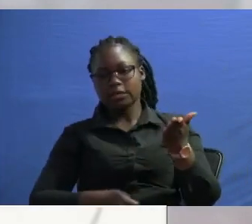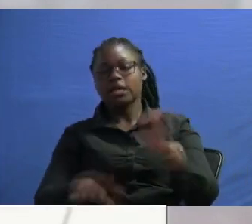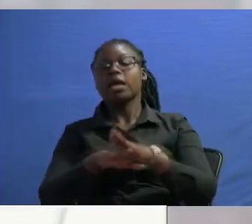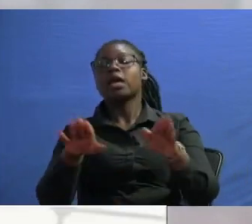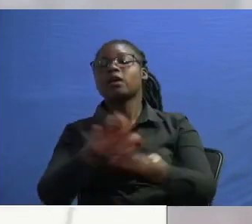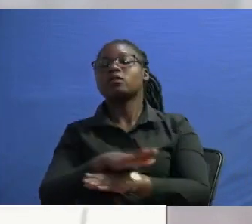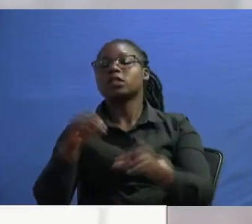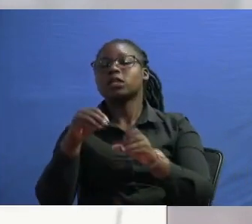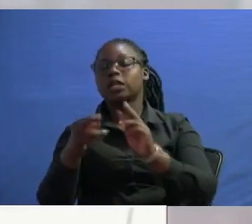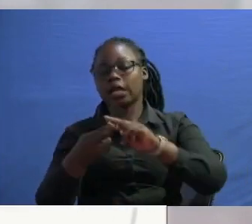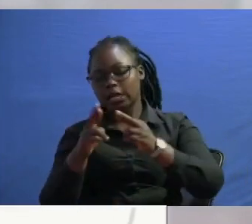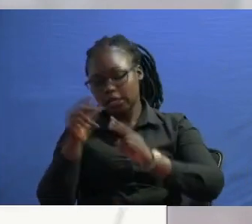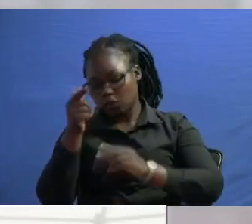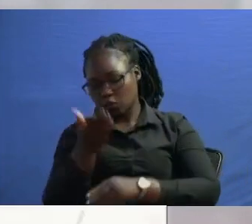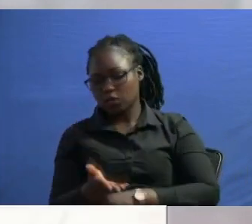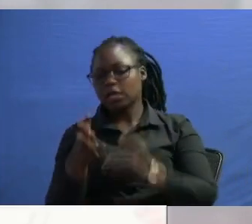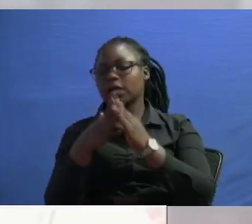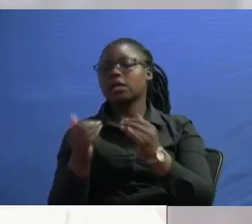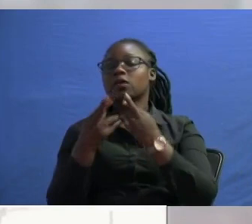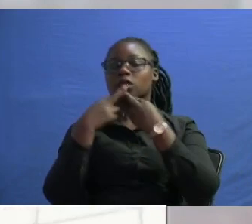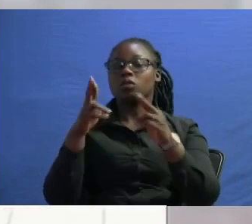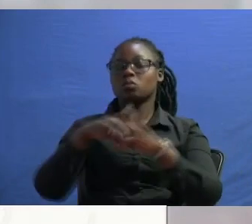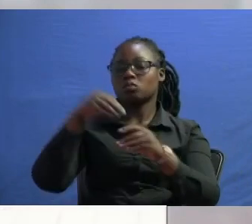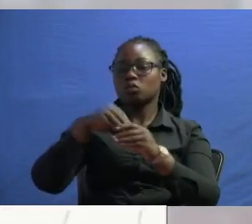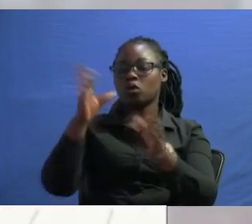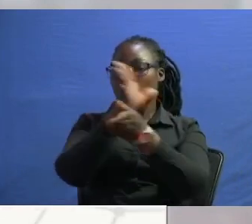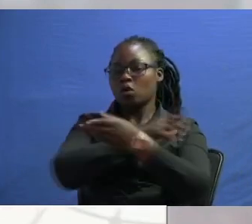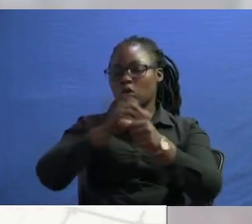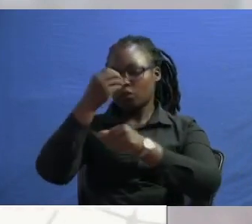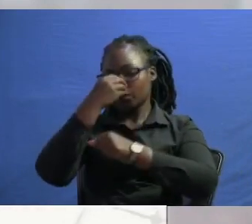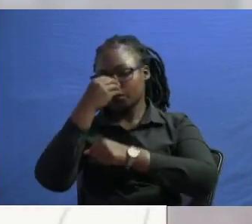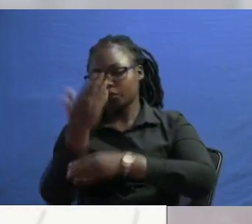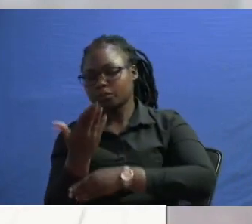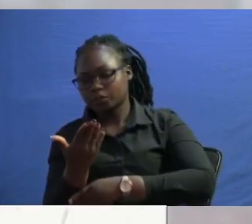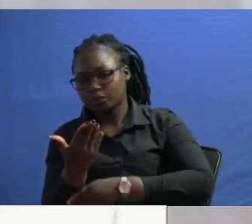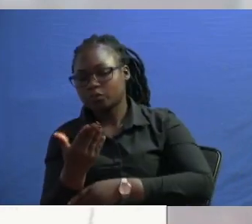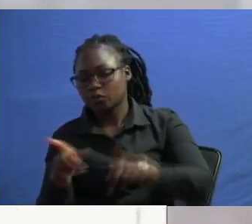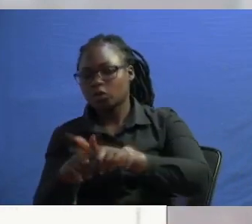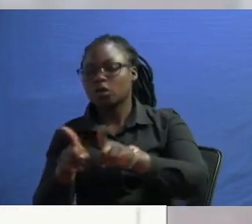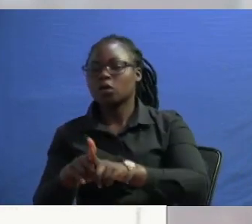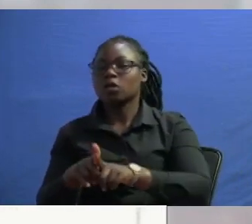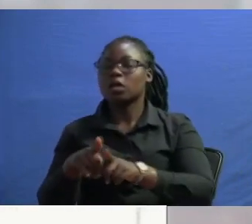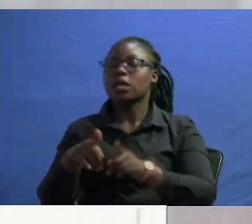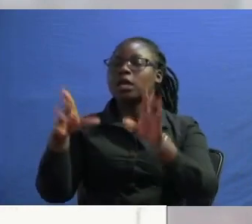in between regarding to this now the report is out president william root and of course azimu party leader that is rayloding